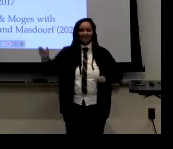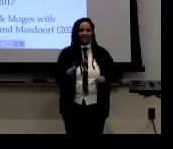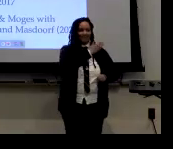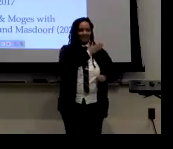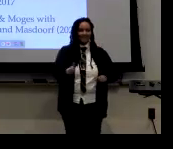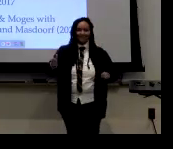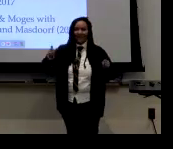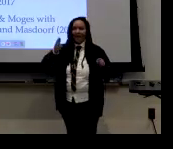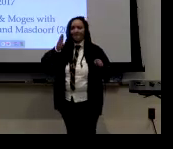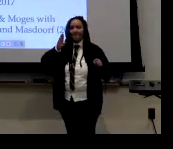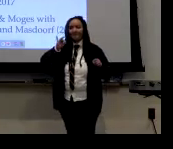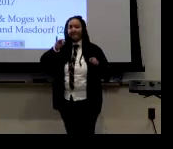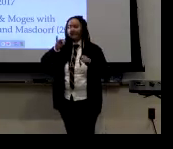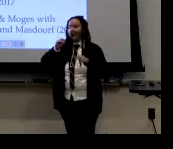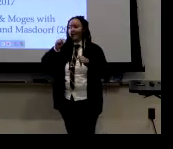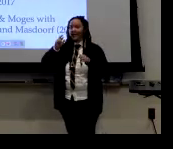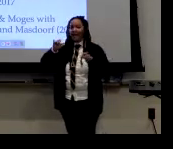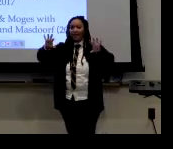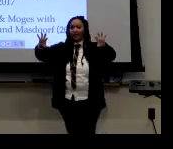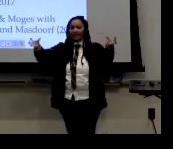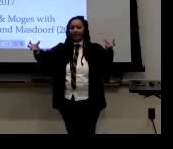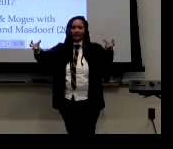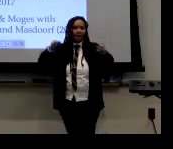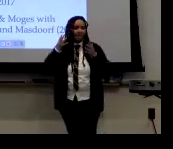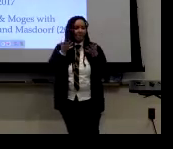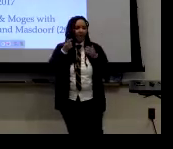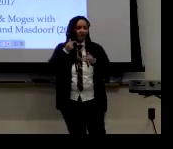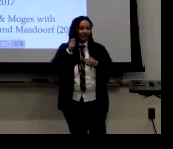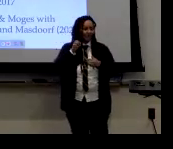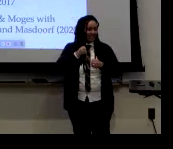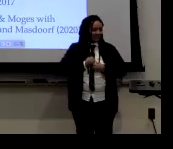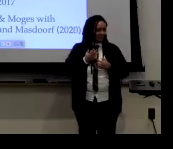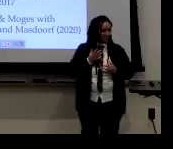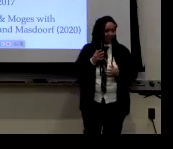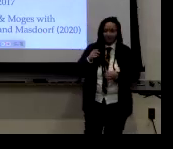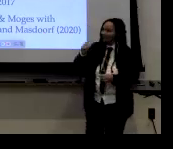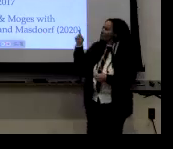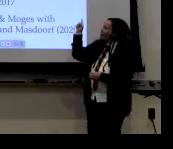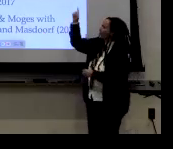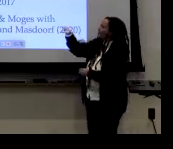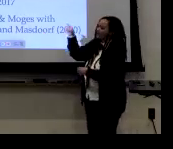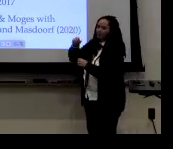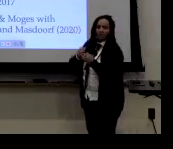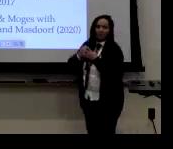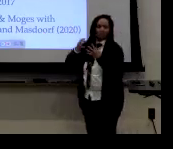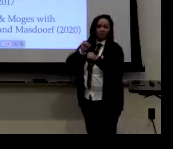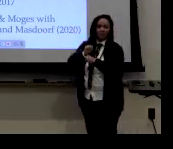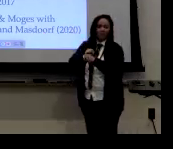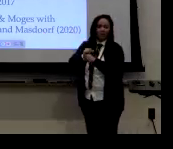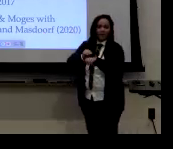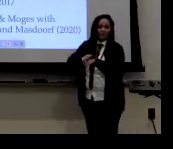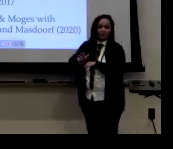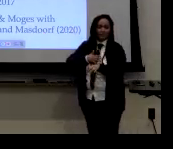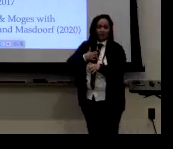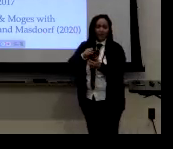was a very interesting to see the difference on that spectrum and how, um, the differences in those signers.